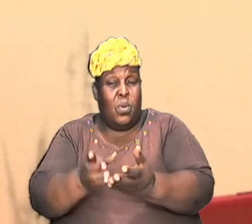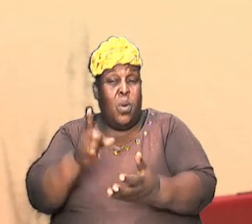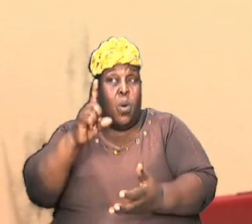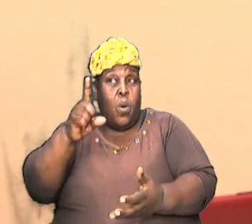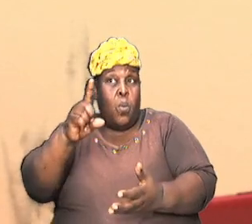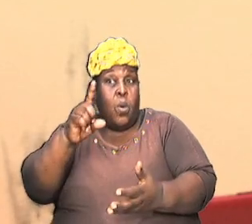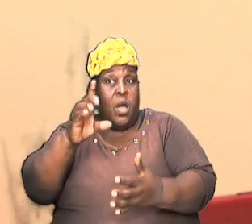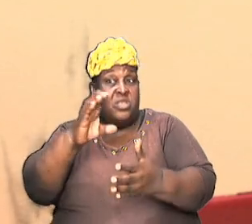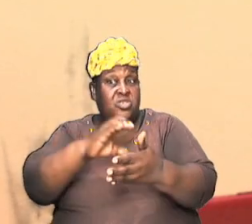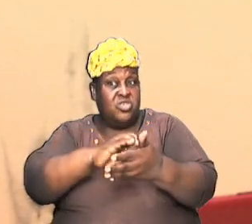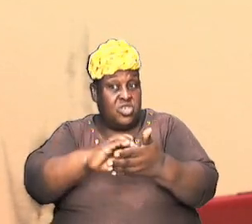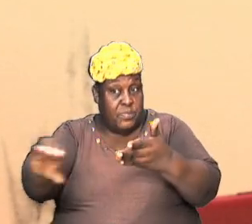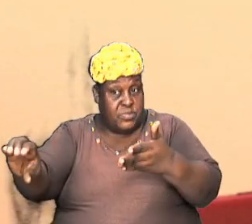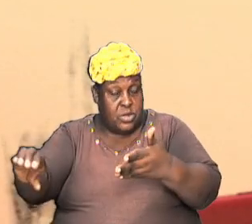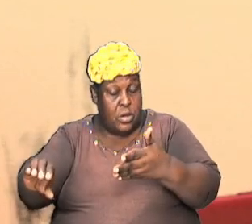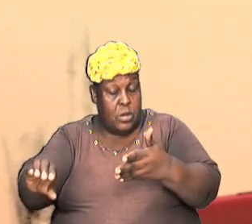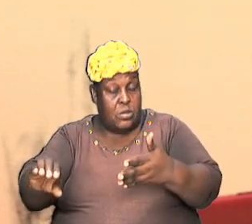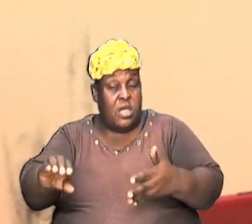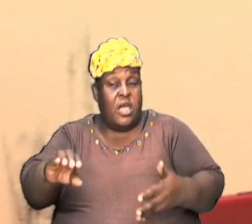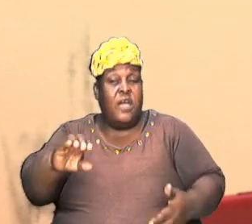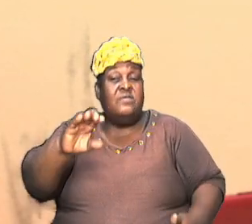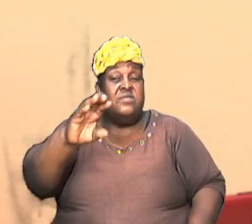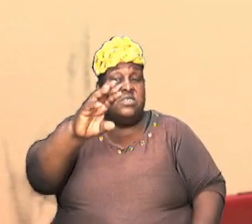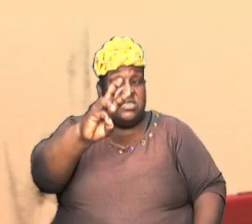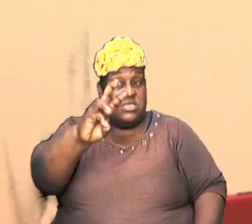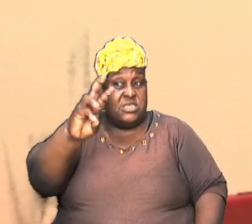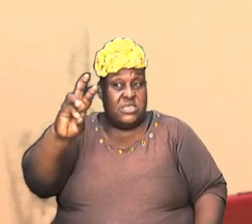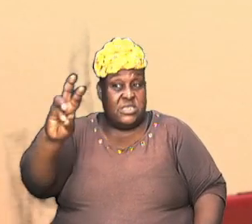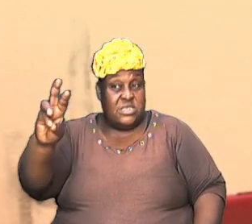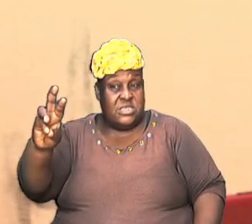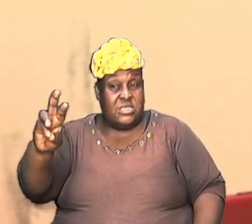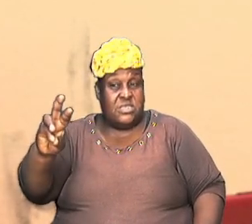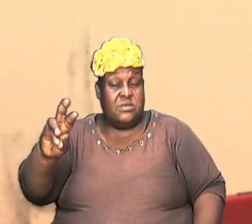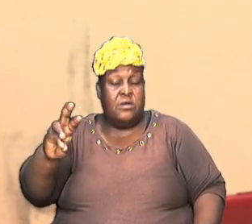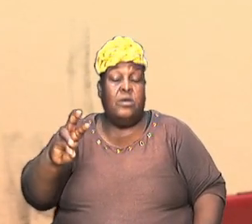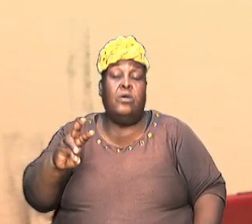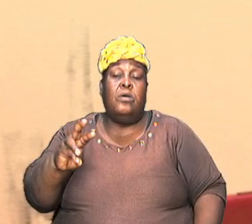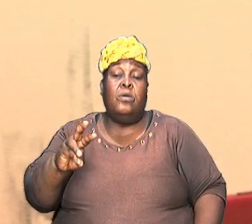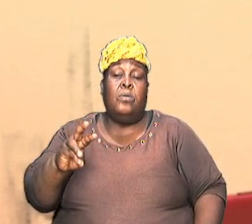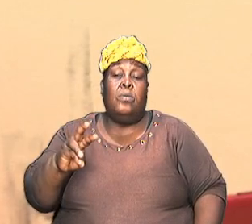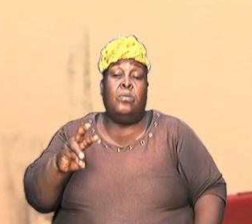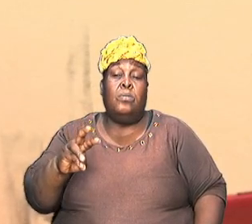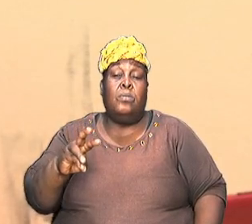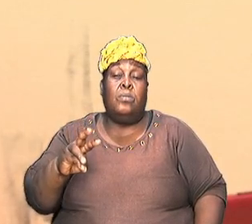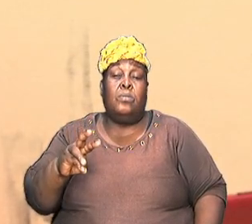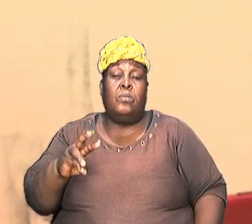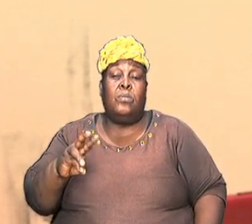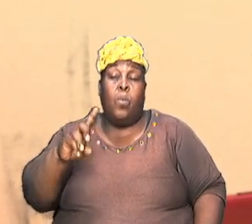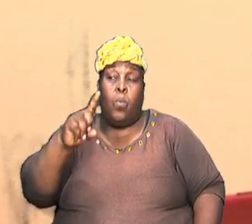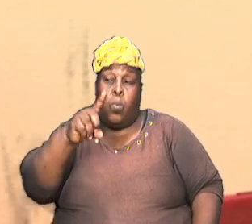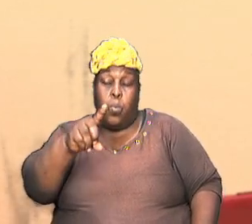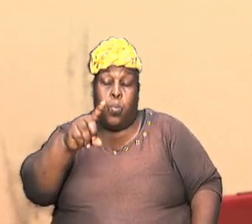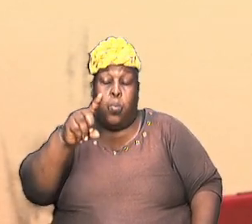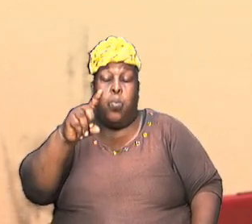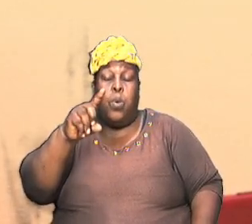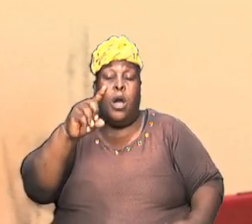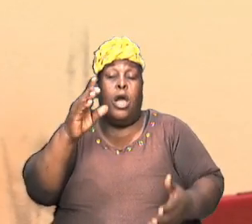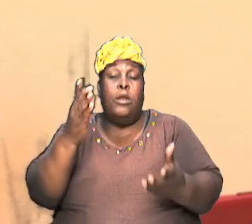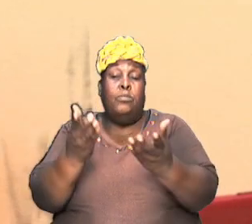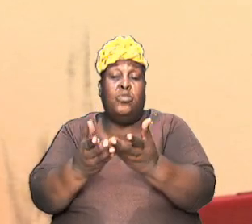66 and that one book sorry one book out of 66 and that one book Genesis